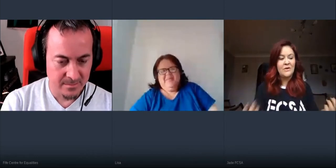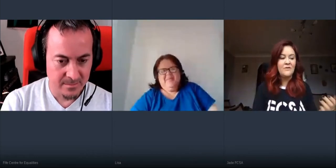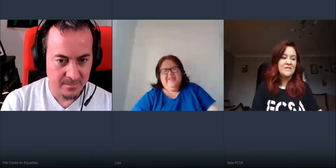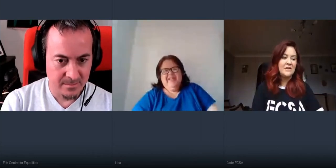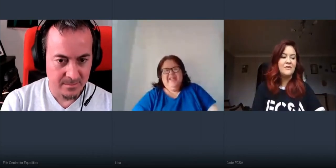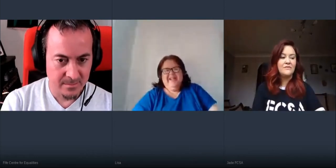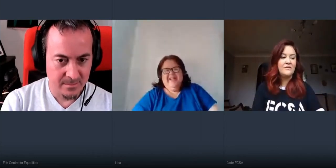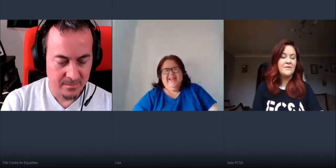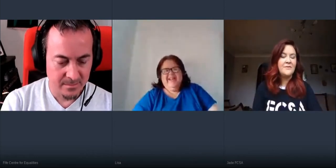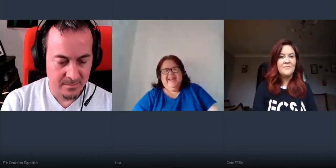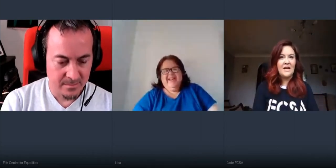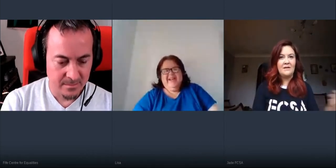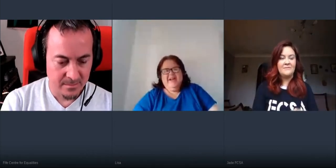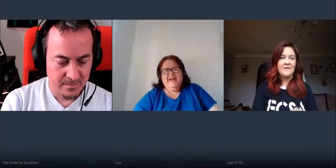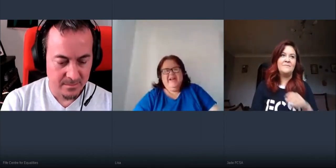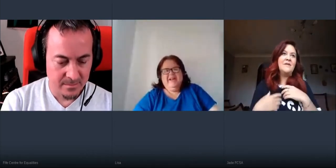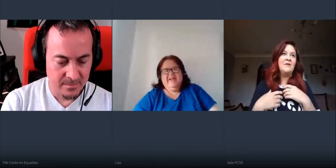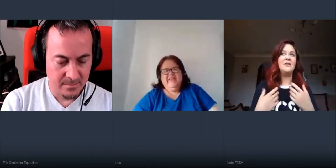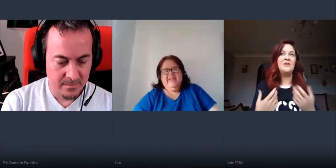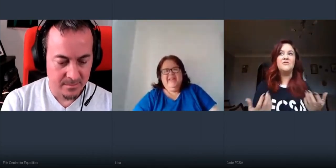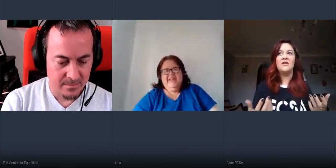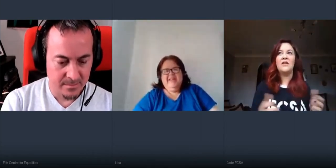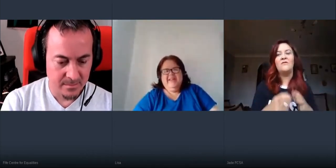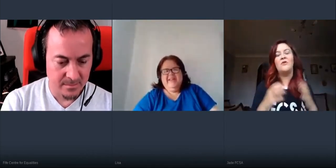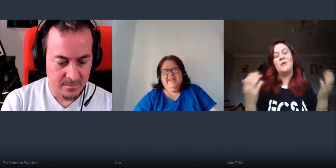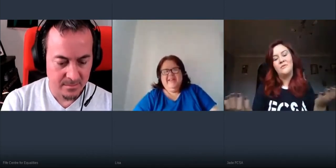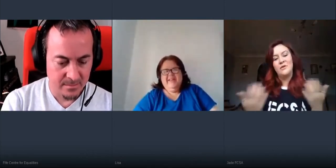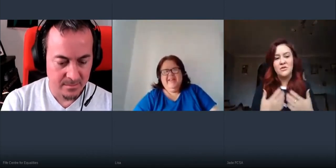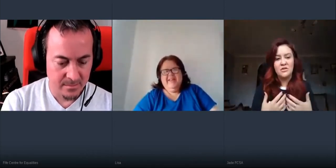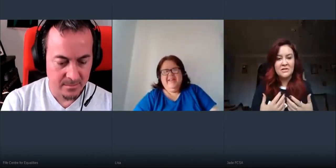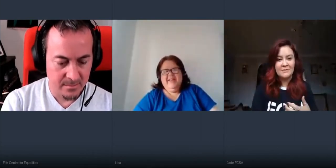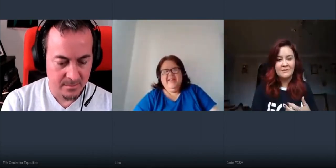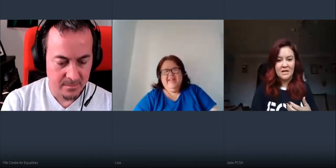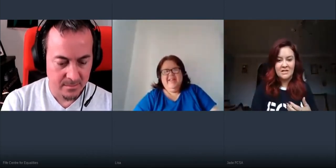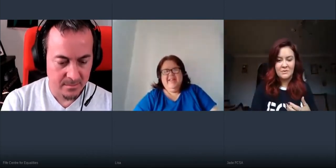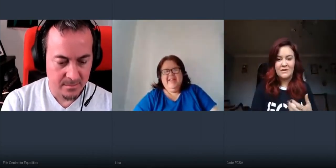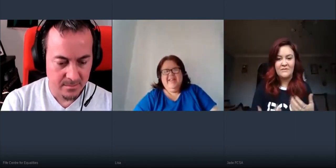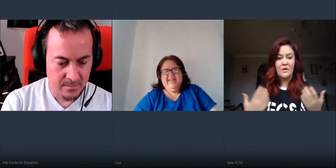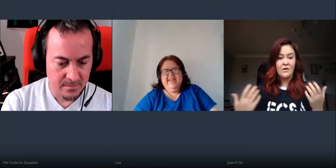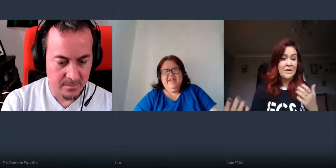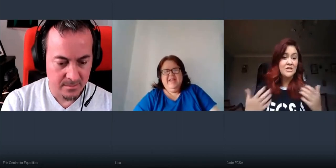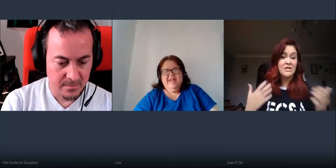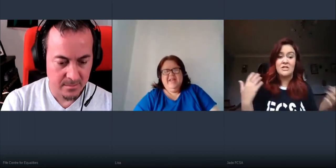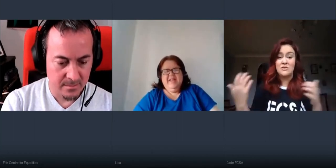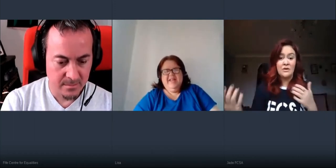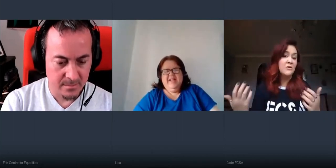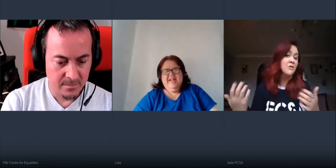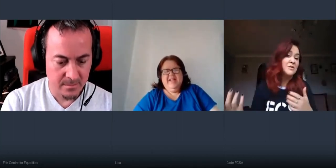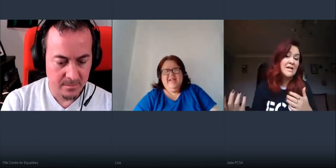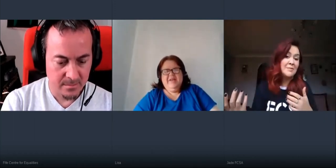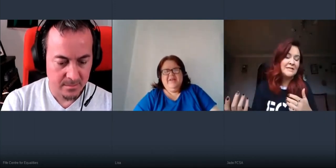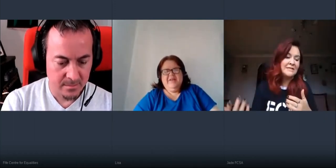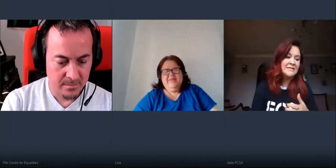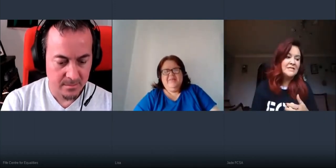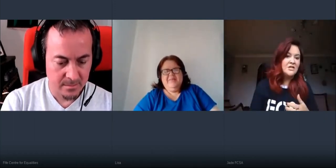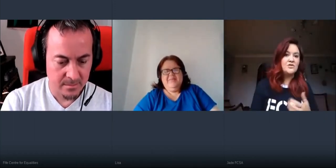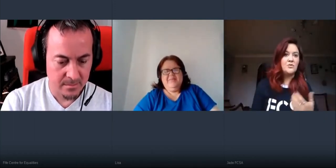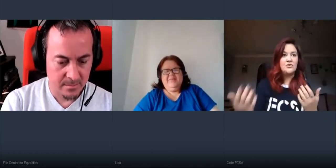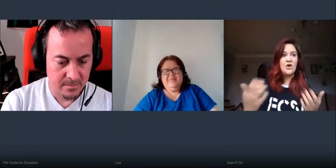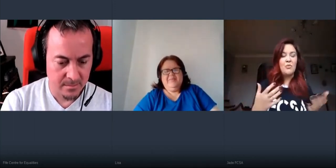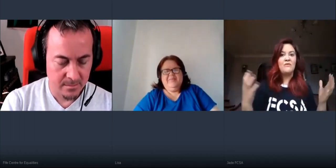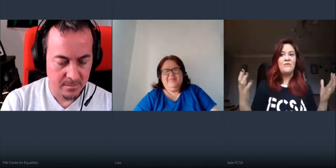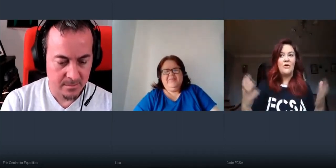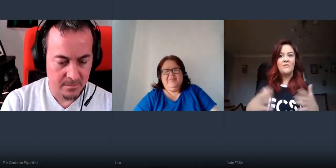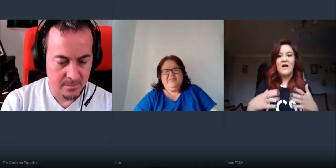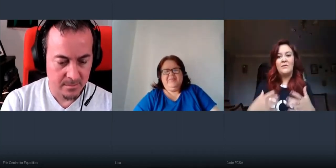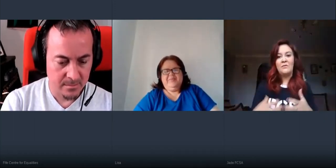we're obviously on the i'm going to use frontline wrong but you know students come to us when they've got questions because they don't kind of know what's happening so on top